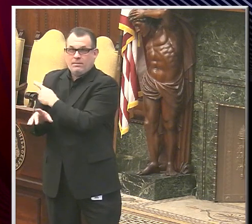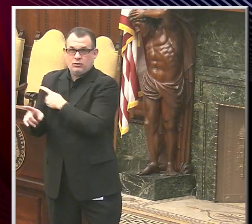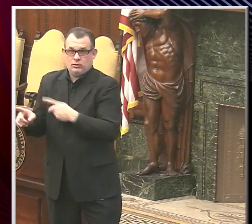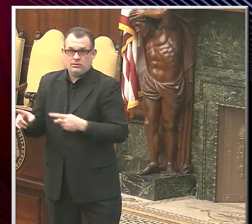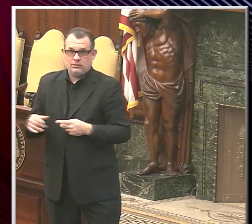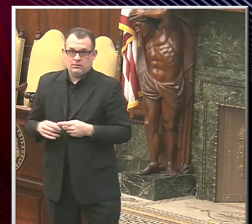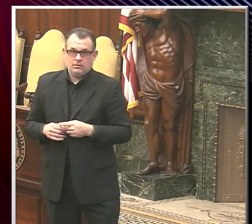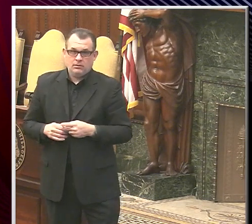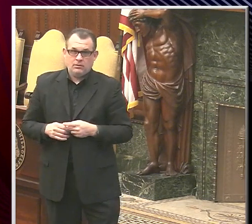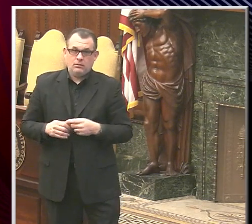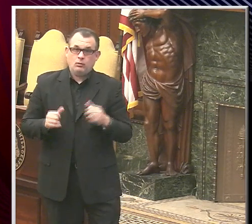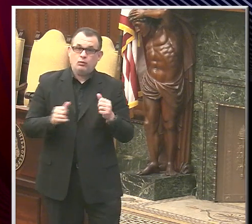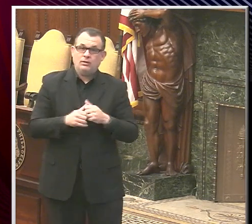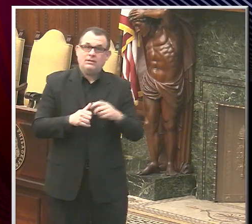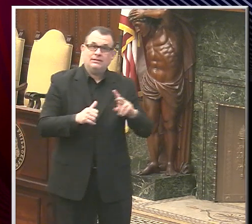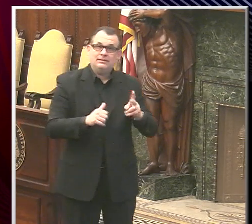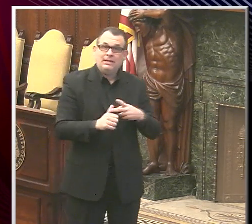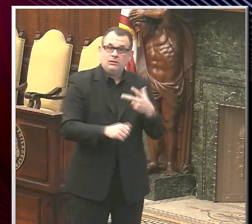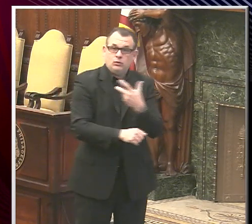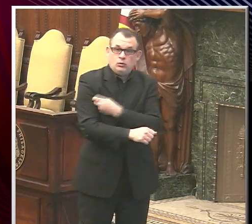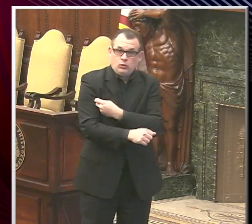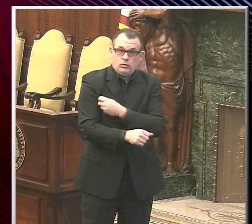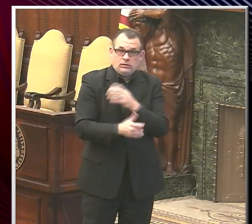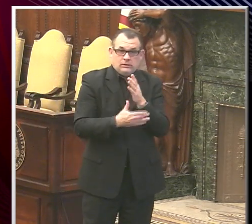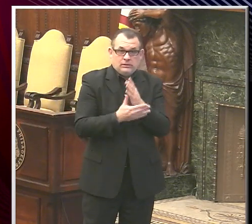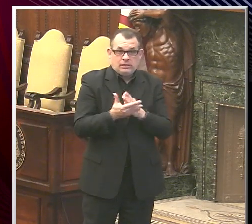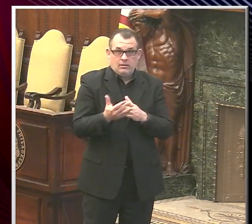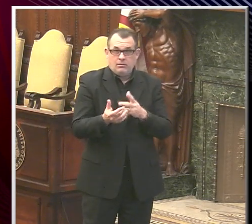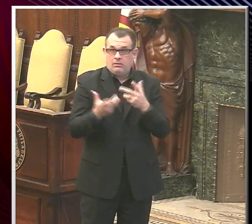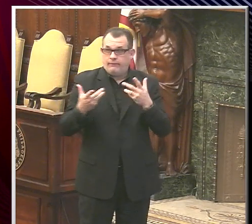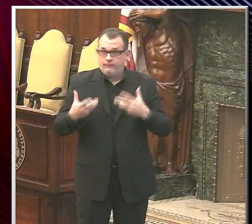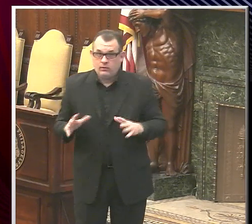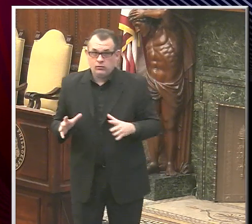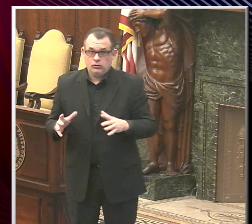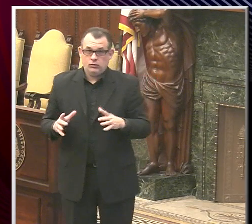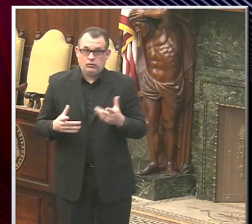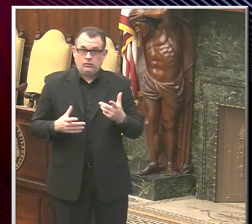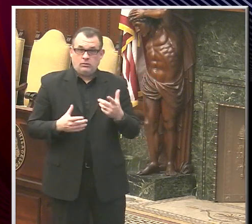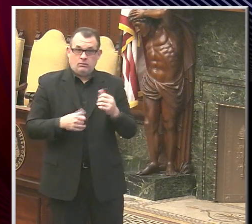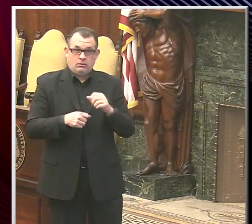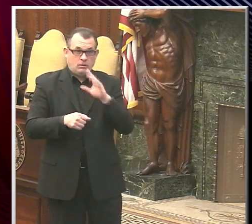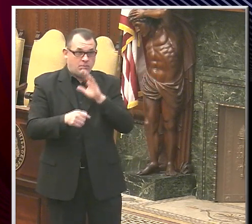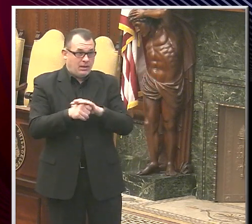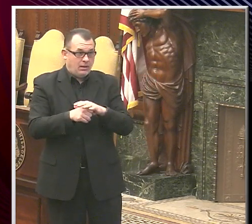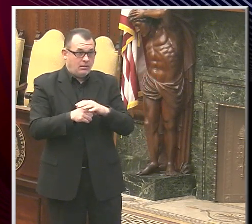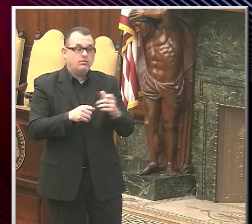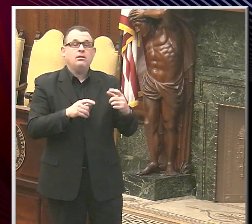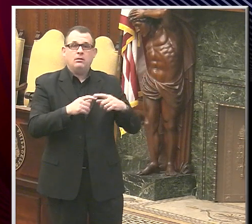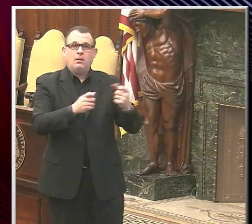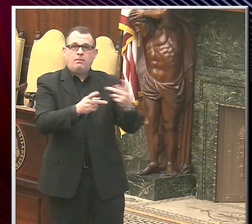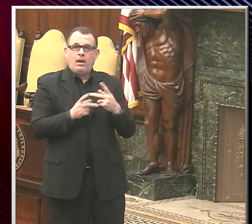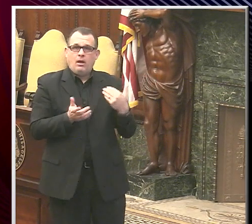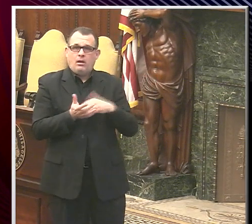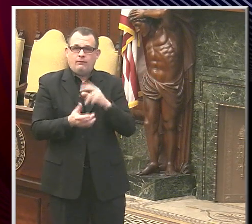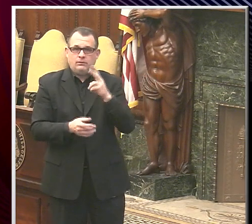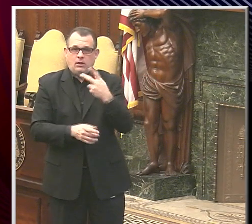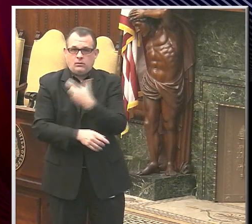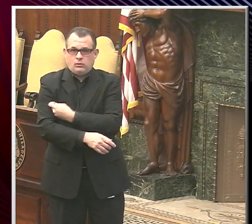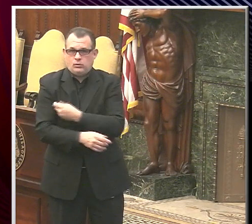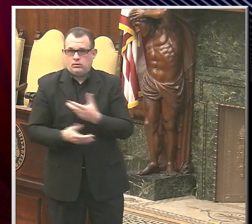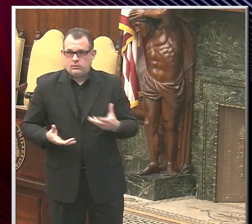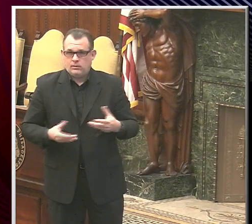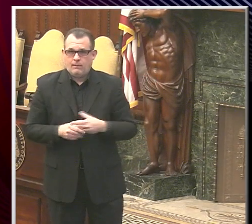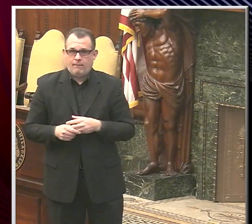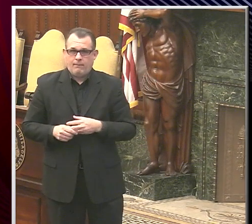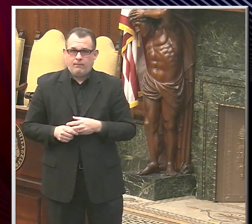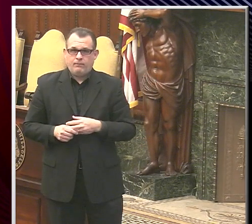second doses, right, people that they've already vaccinated, you need to make sure there's enough when they come back for the second doses. But we're going to have to just be as, you know, monitoring this